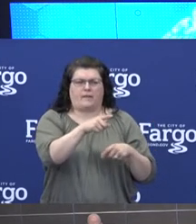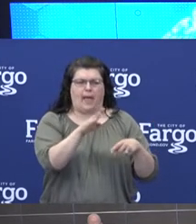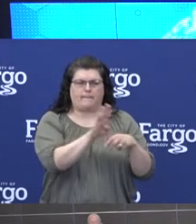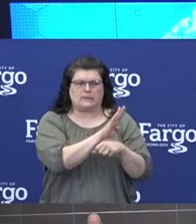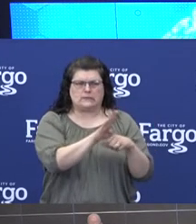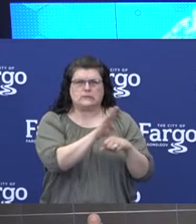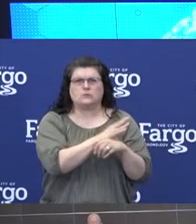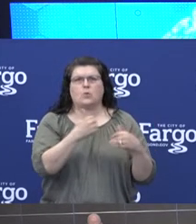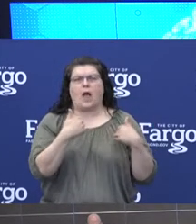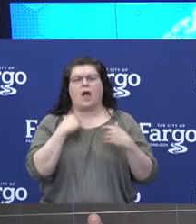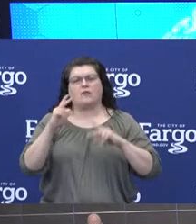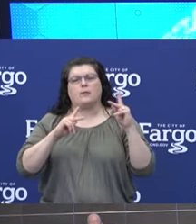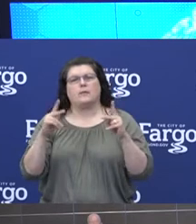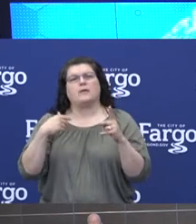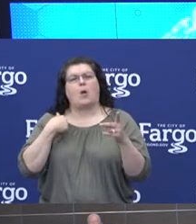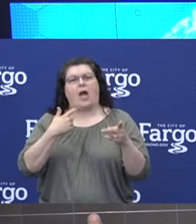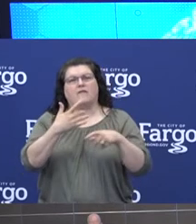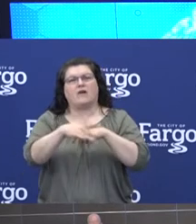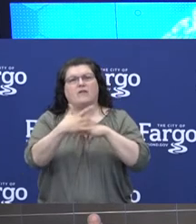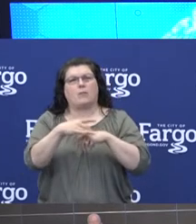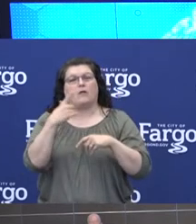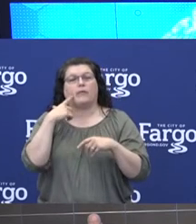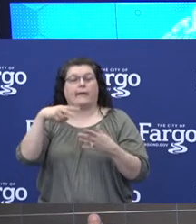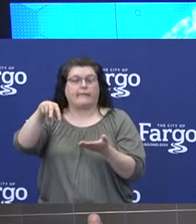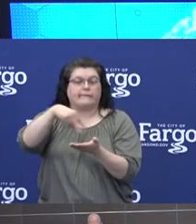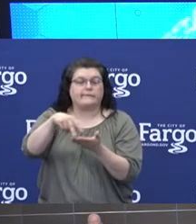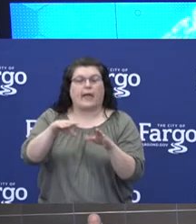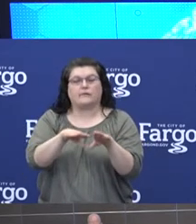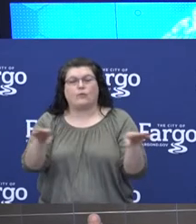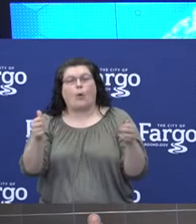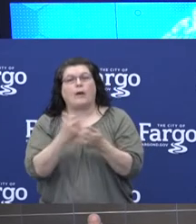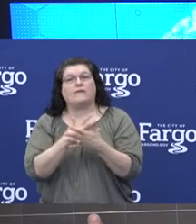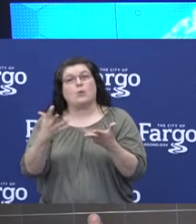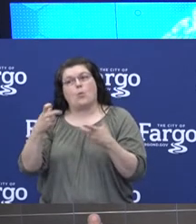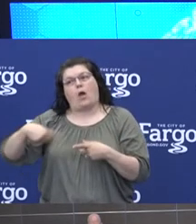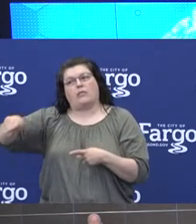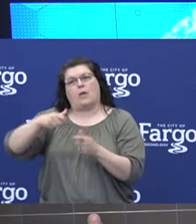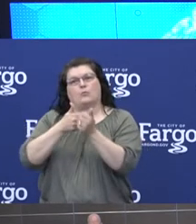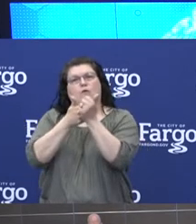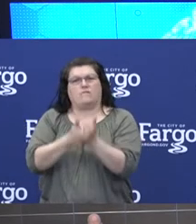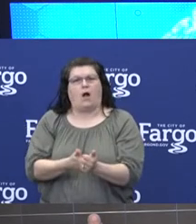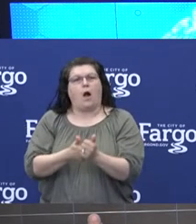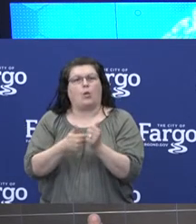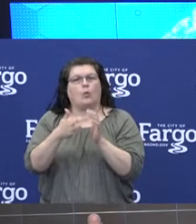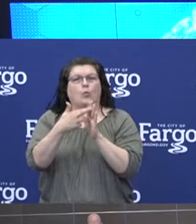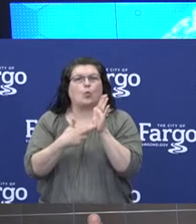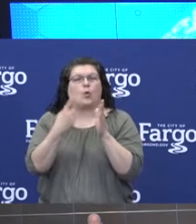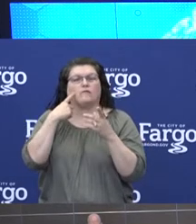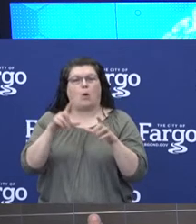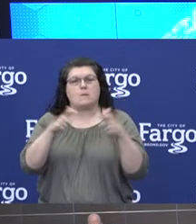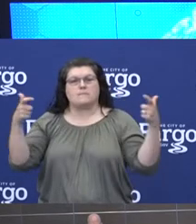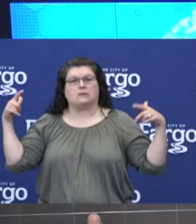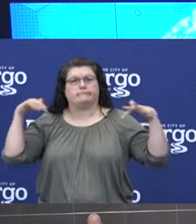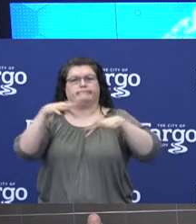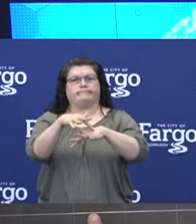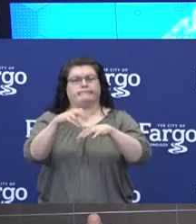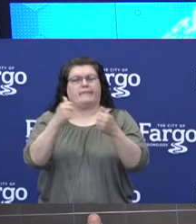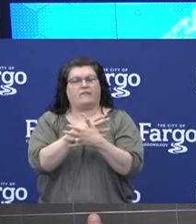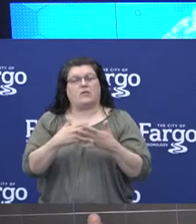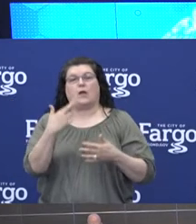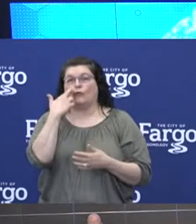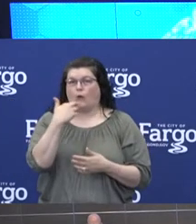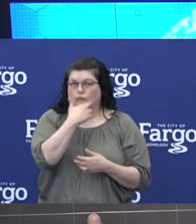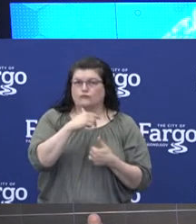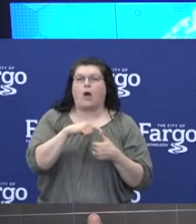caterers available to them. So if they have both, we're asking them to follow the mass gathering protocols as well as the restaurant and bar guidance